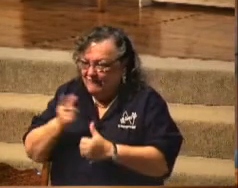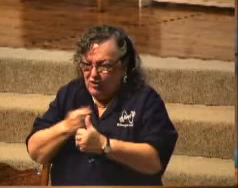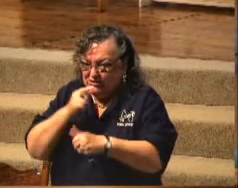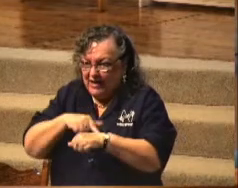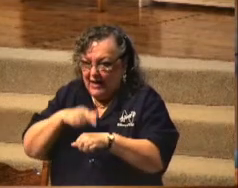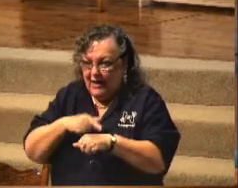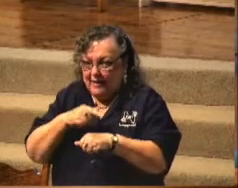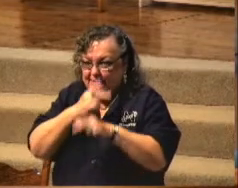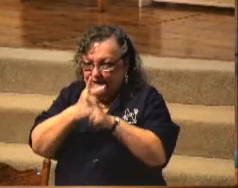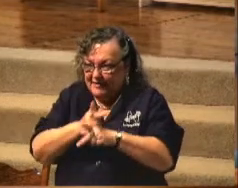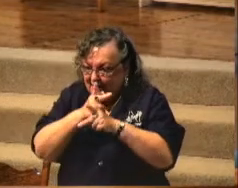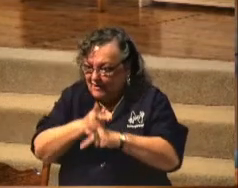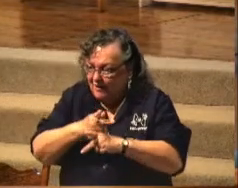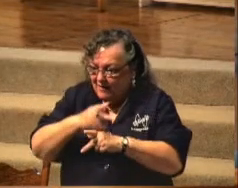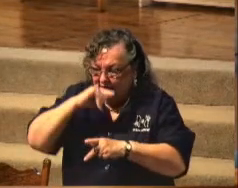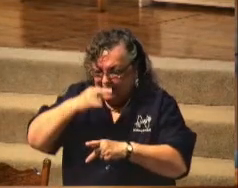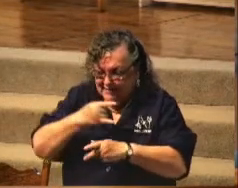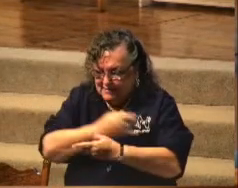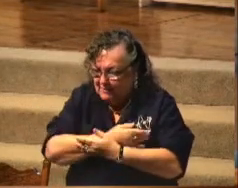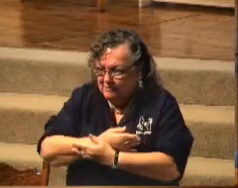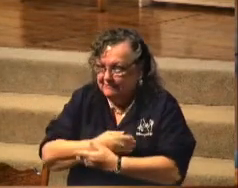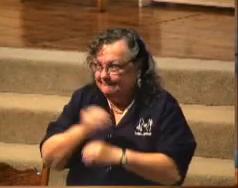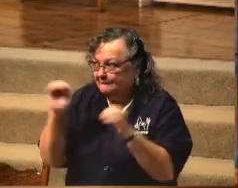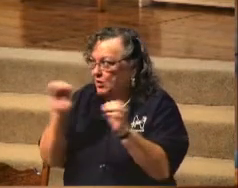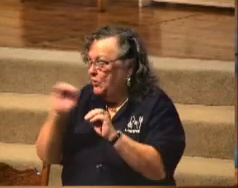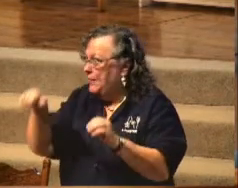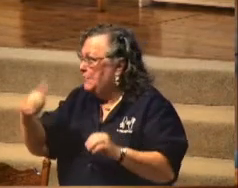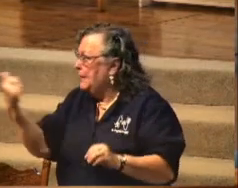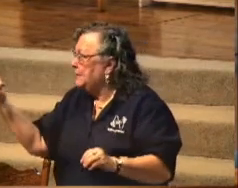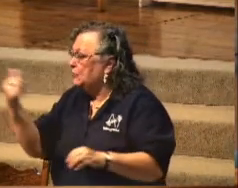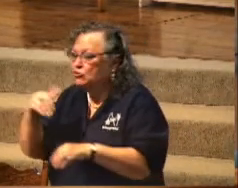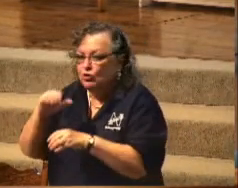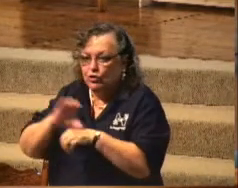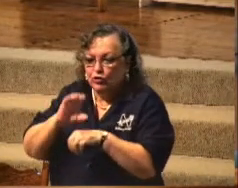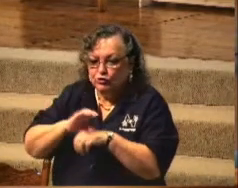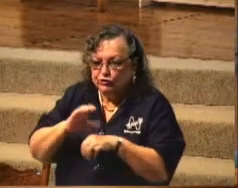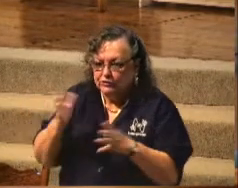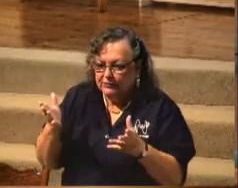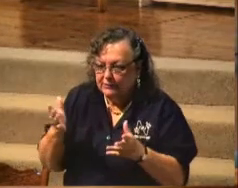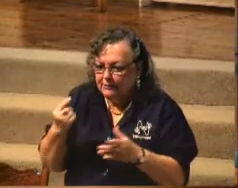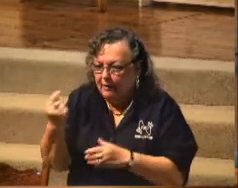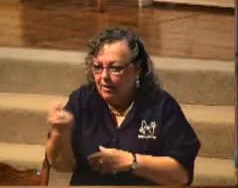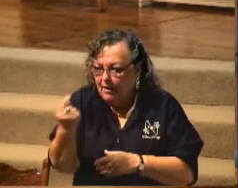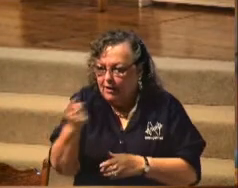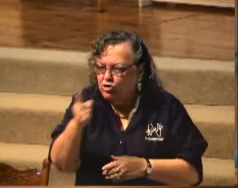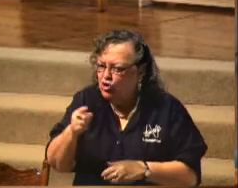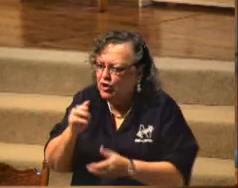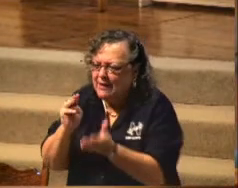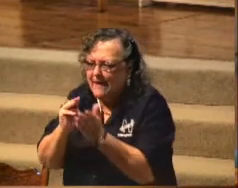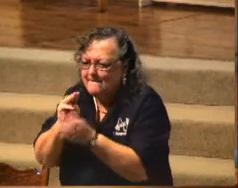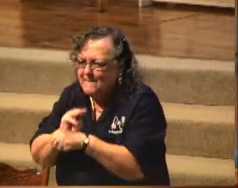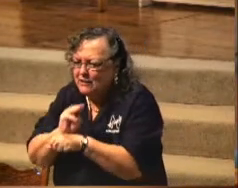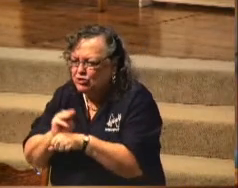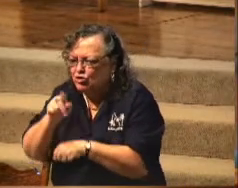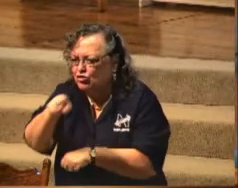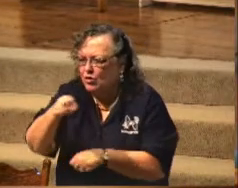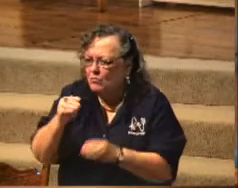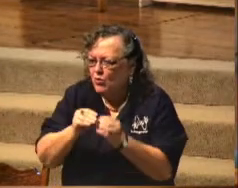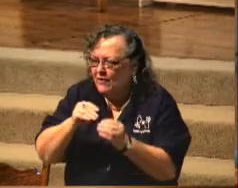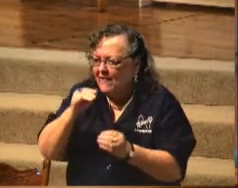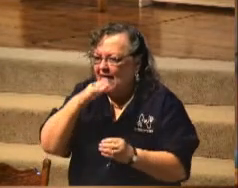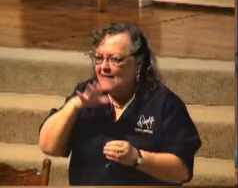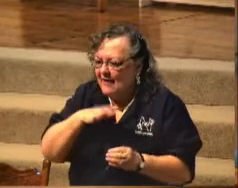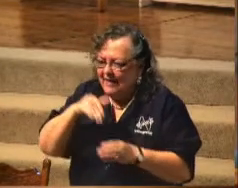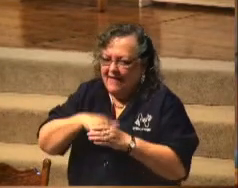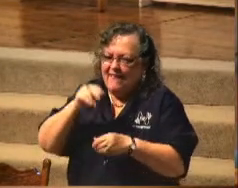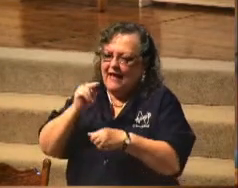nursery, and they don't know anybody else in the church. And you're going to minister more to that young lady in